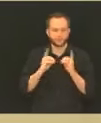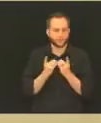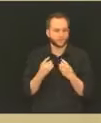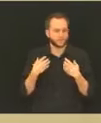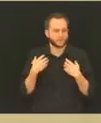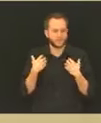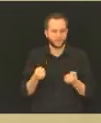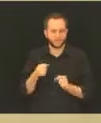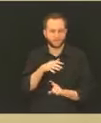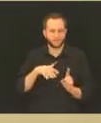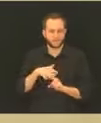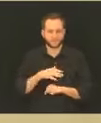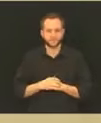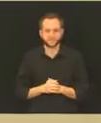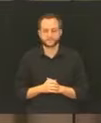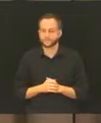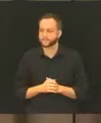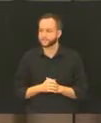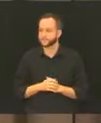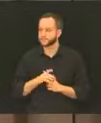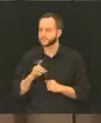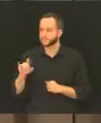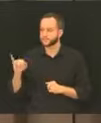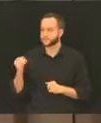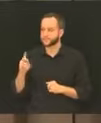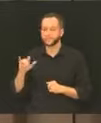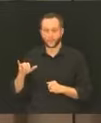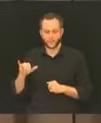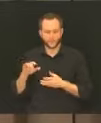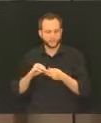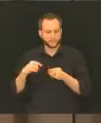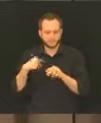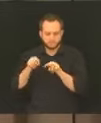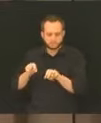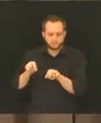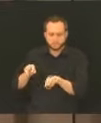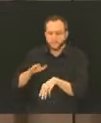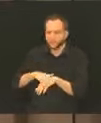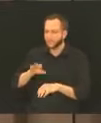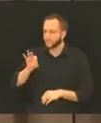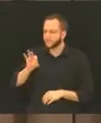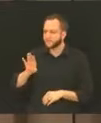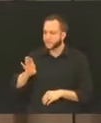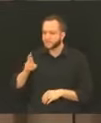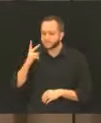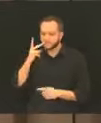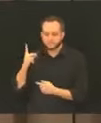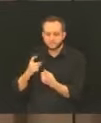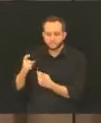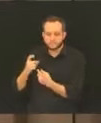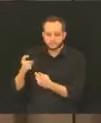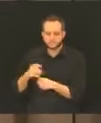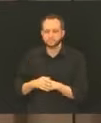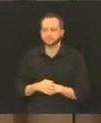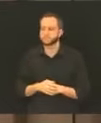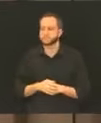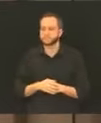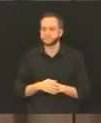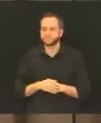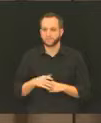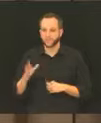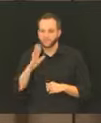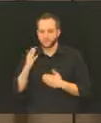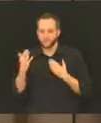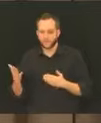We have been monitoring people who are watching on Facebook. And so while we're waiting to see if there's any more questions from the media, I was just going to give you a few of